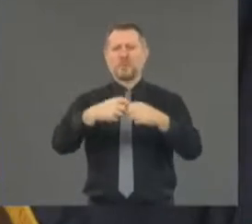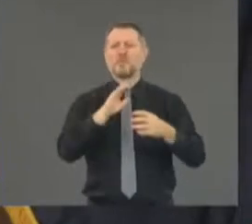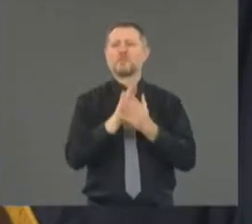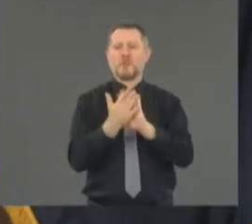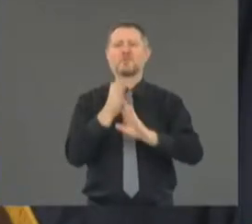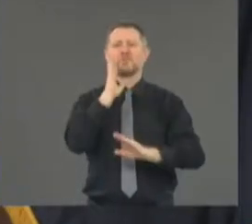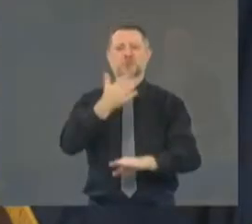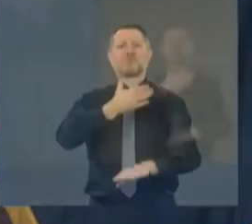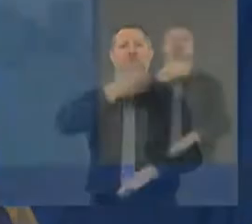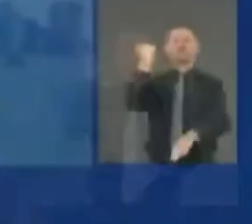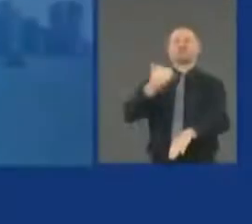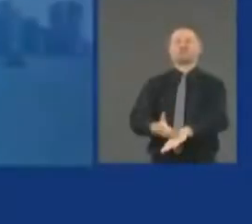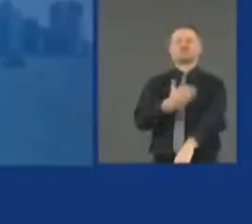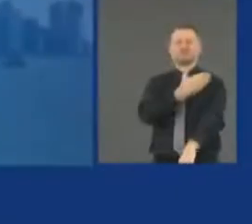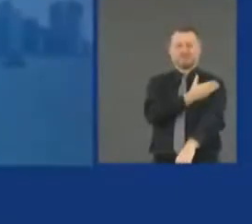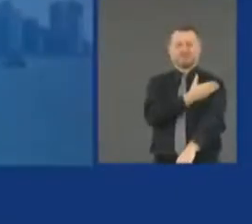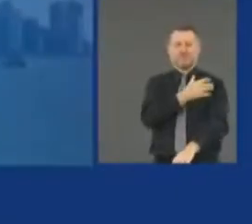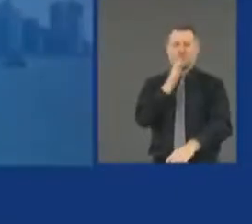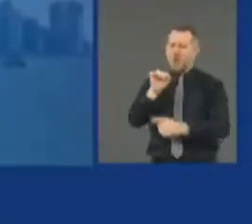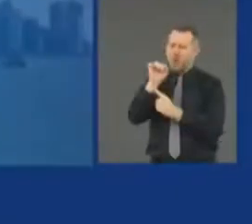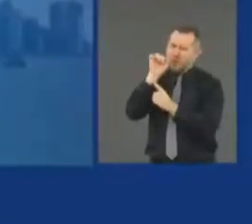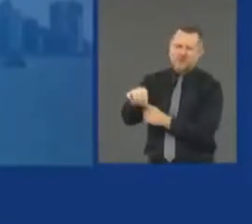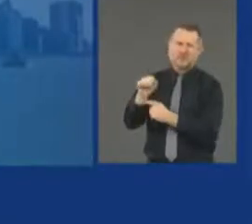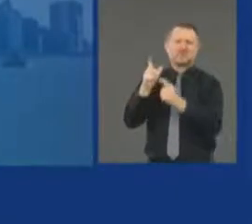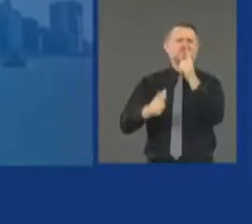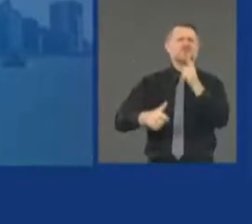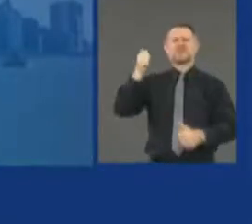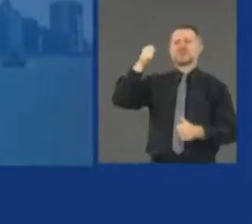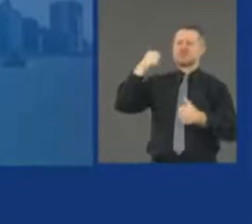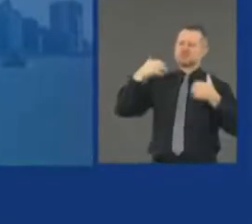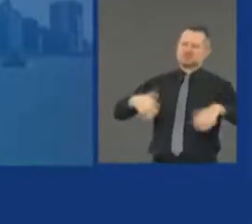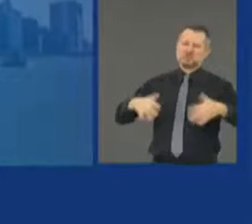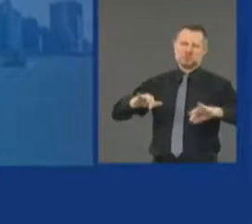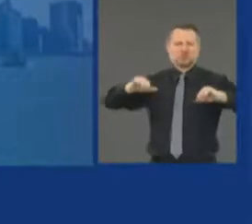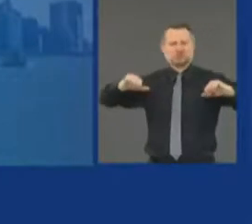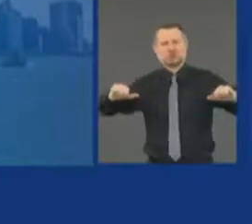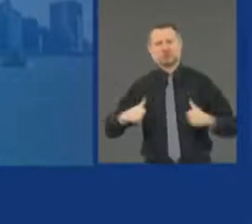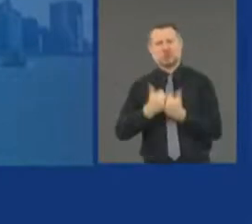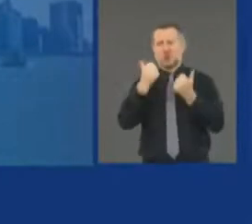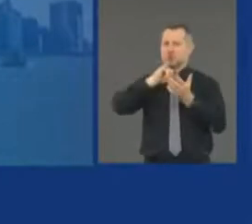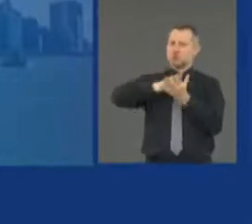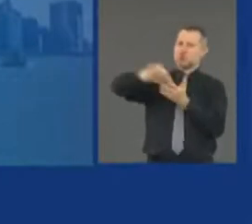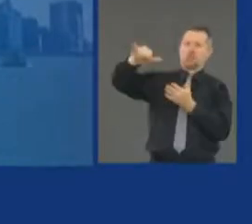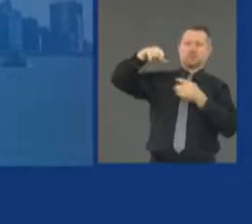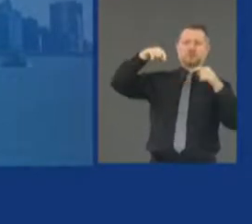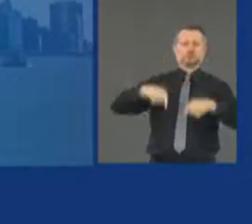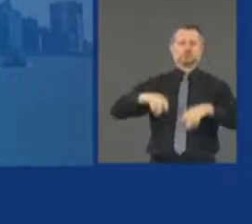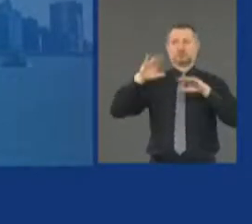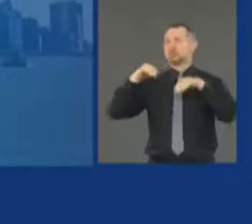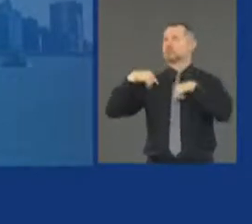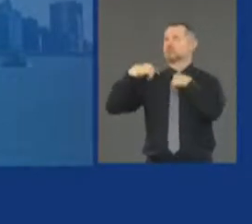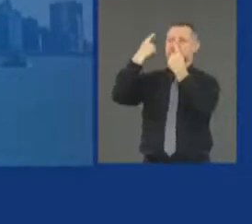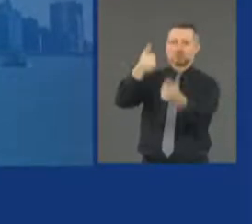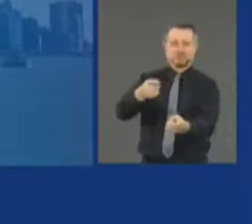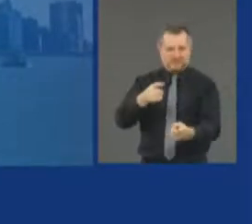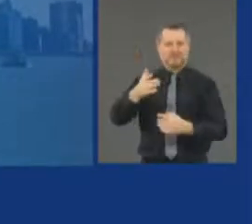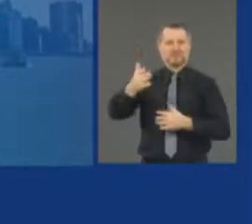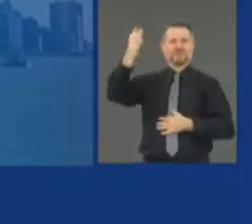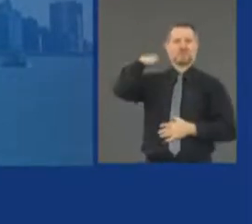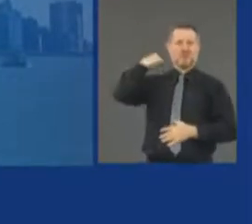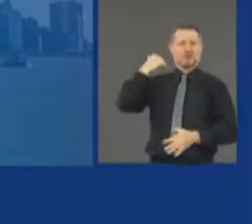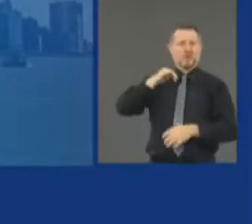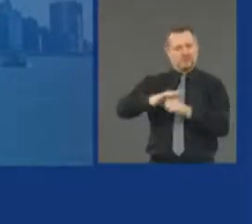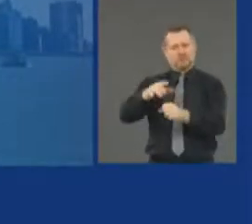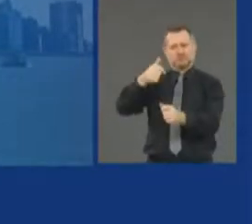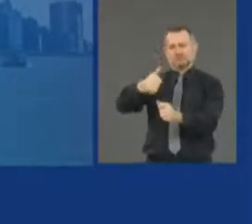overcome the greatest challenge that this state has faced in my lifetime with this COVID virus. This